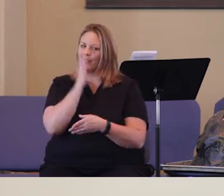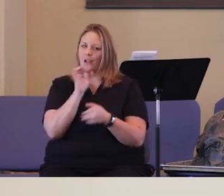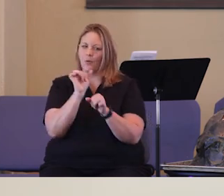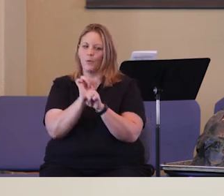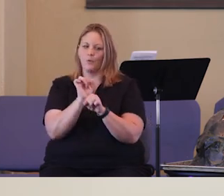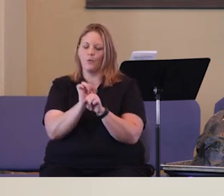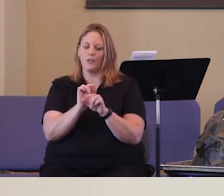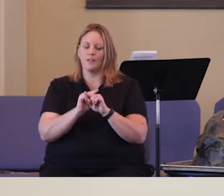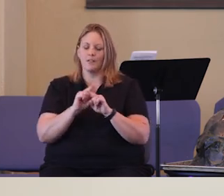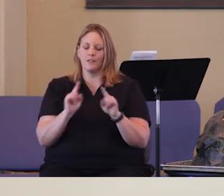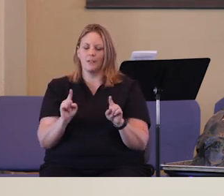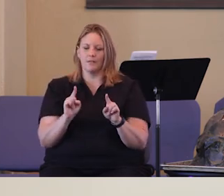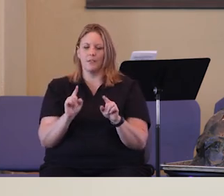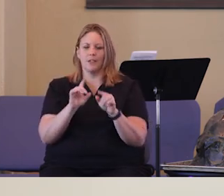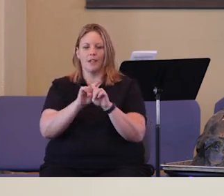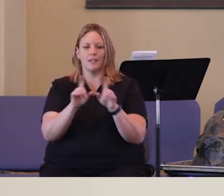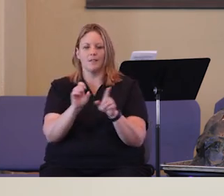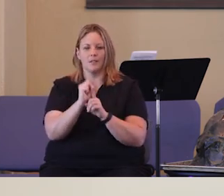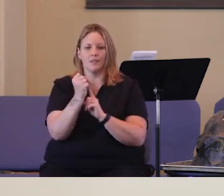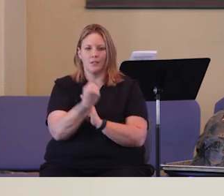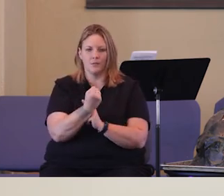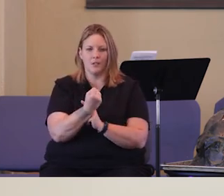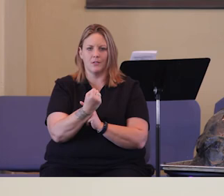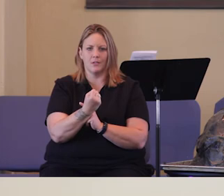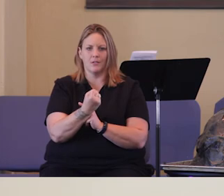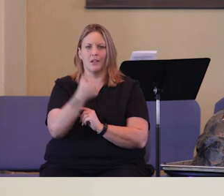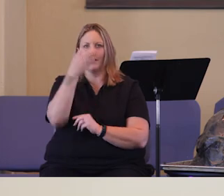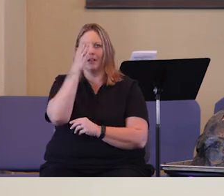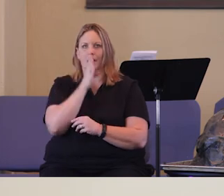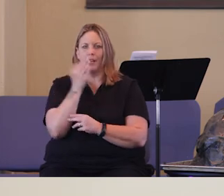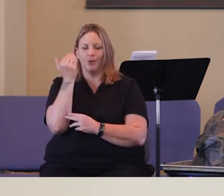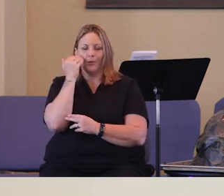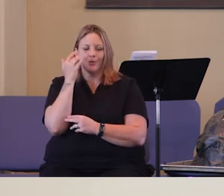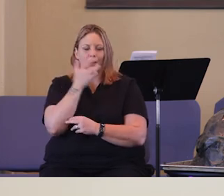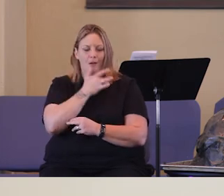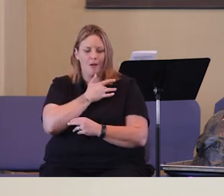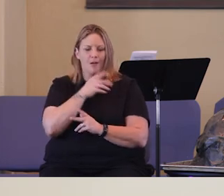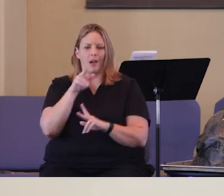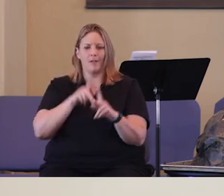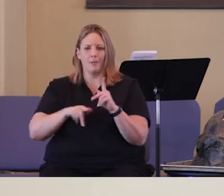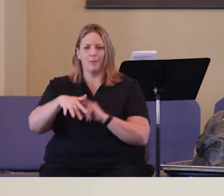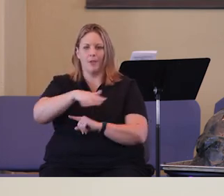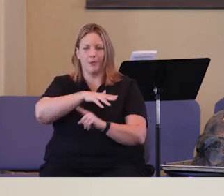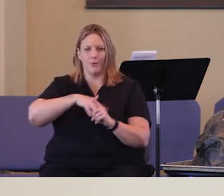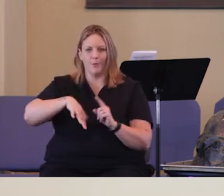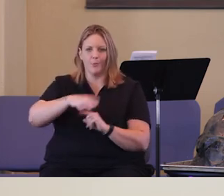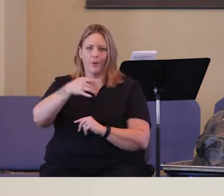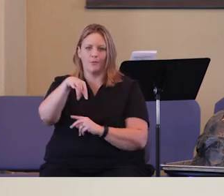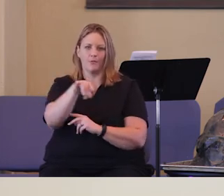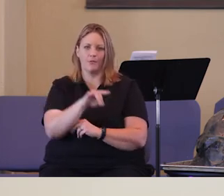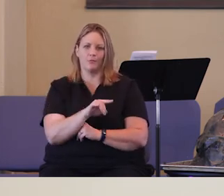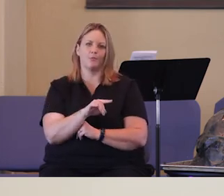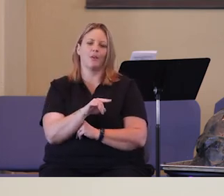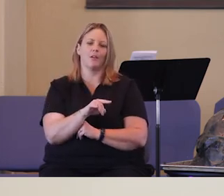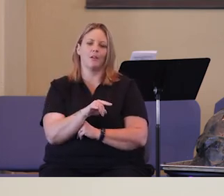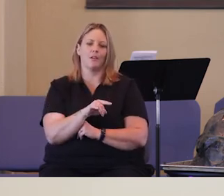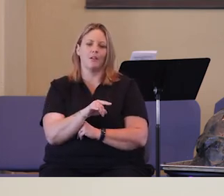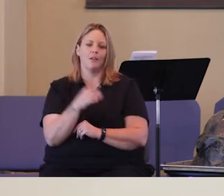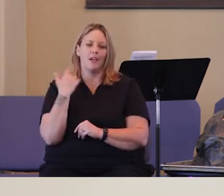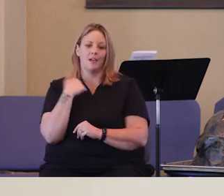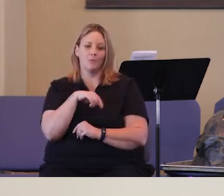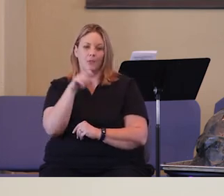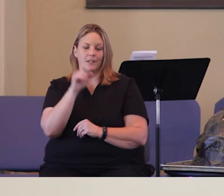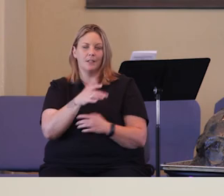works differently in different situations. God knows the heart of the people that are around you. And we need to be sensitive